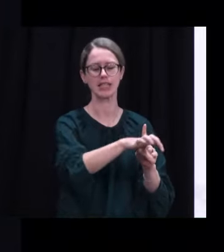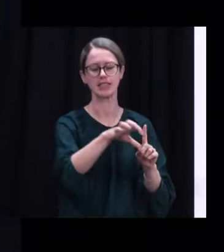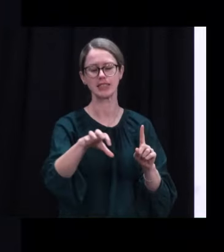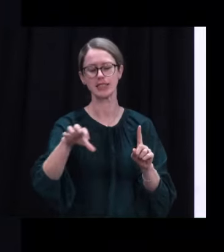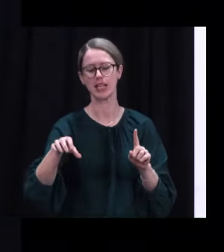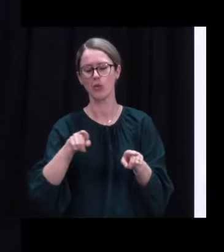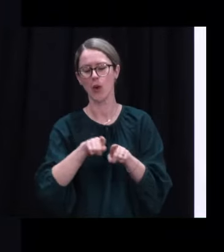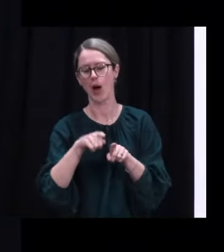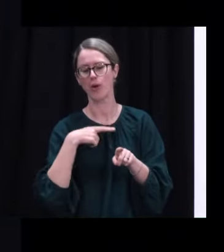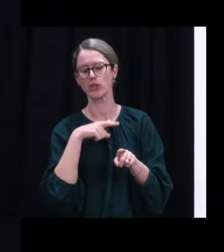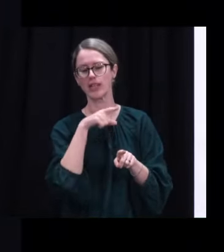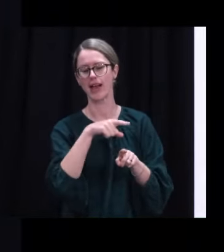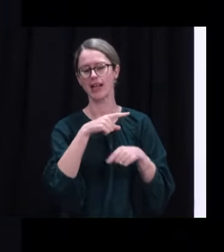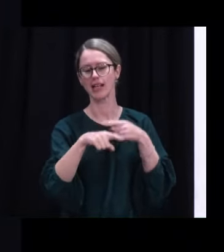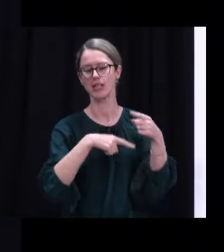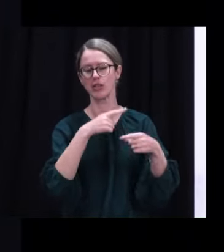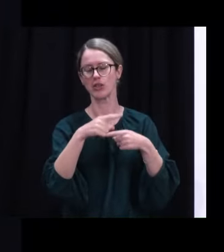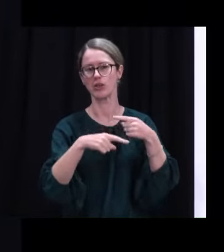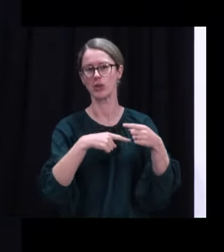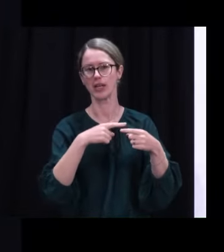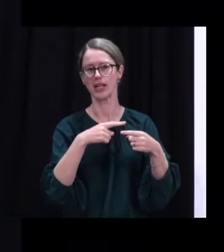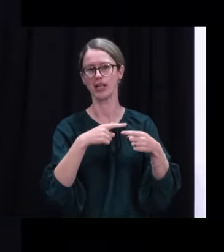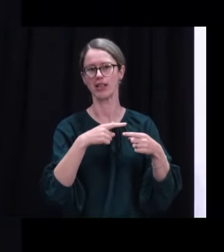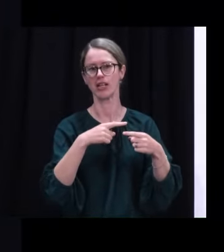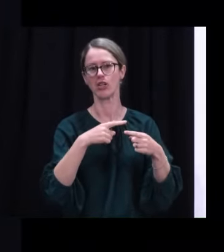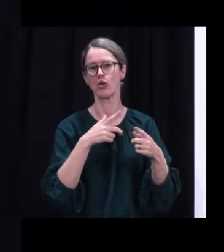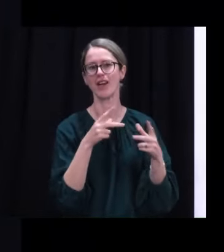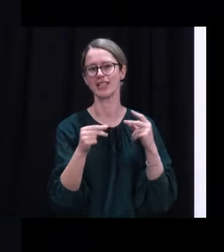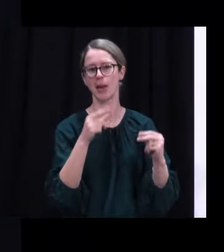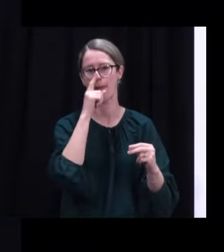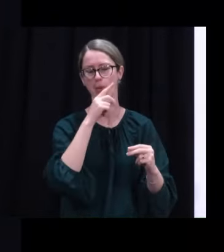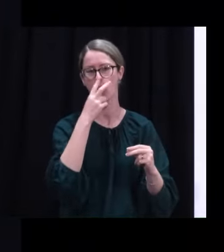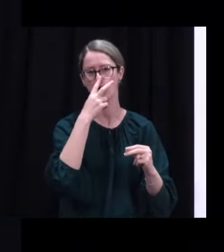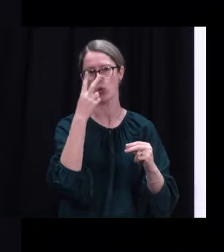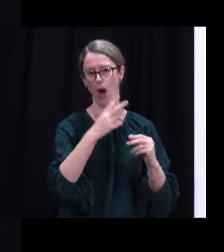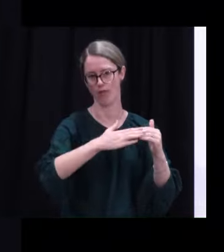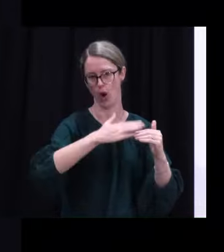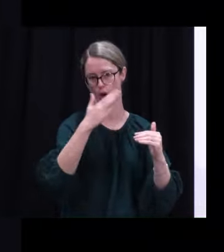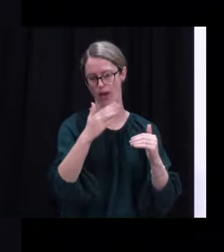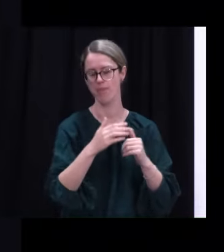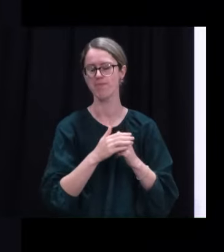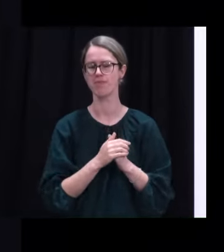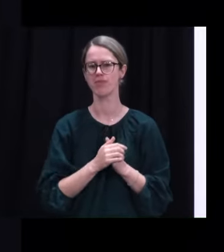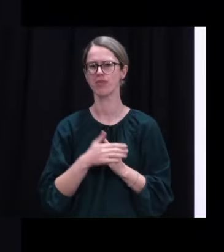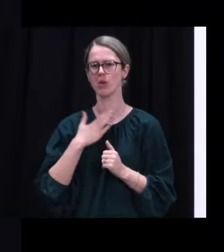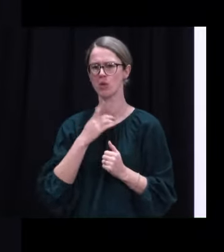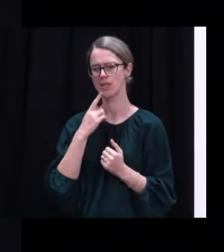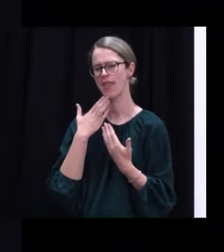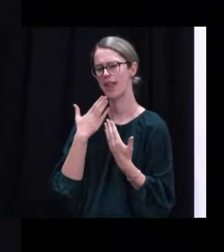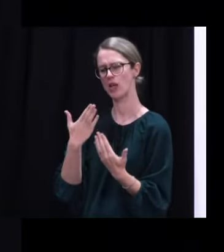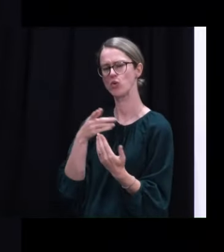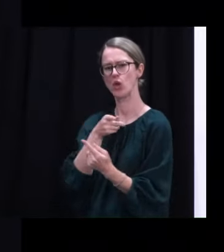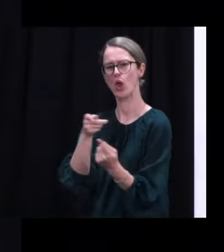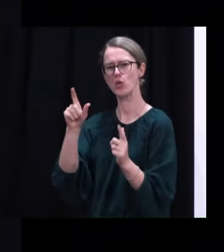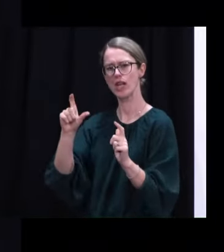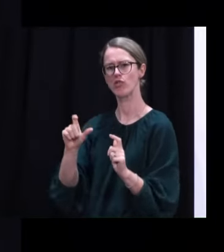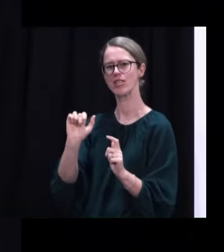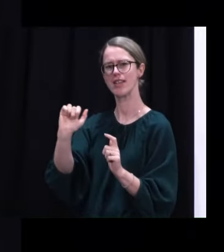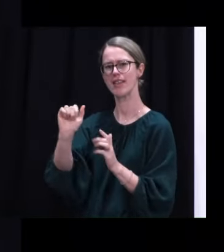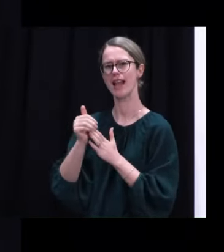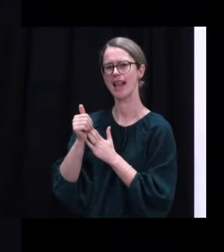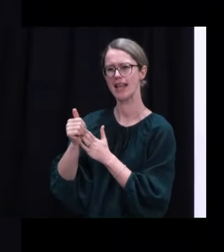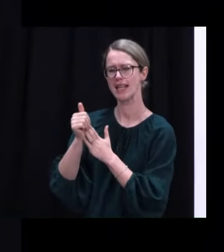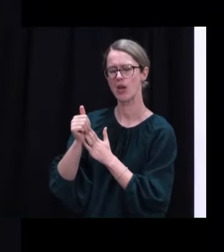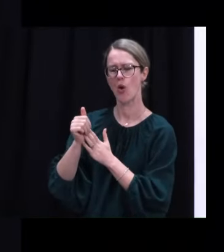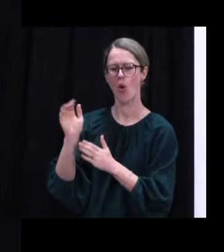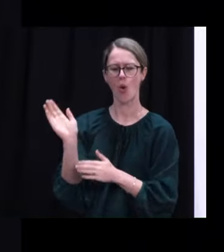vaccination programs to the 12-plus age group. In the meantime, I do wish to say thank you to those countries and their leaders and to